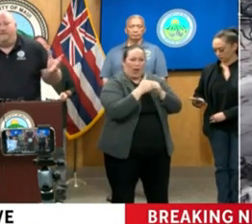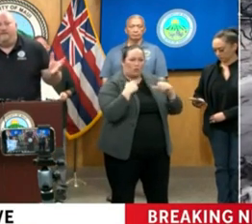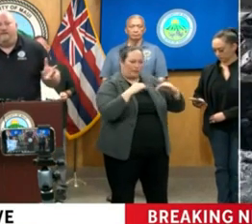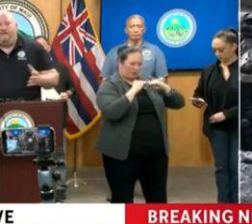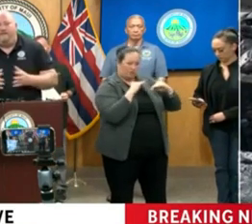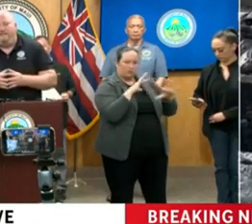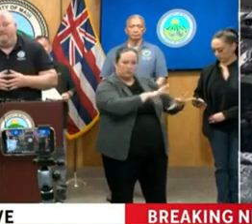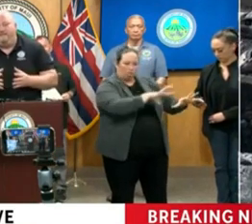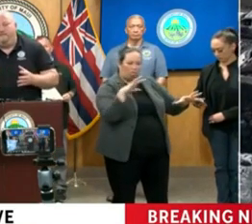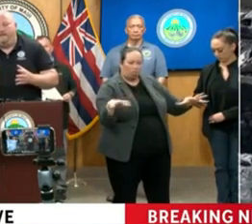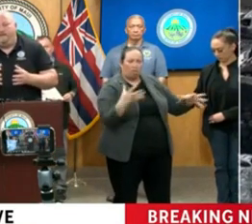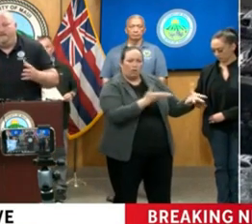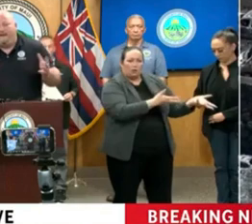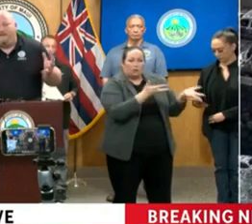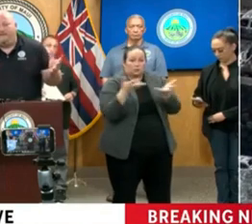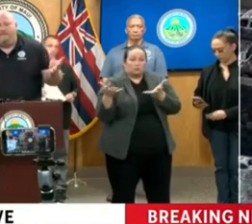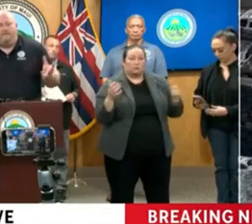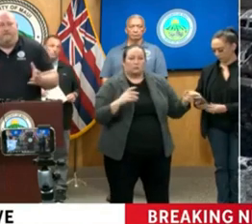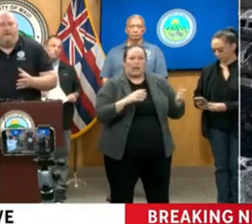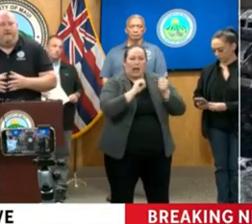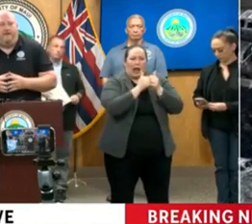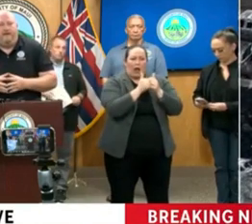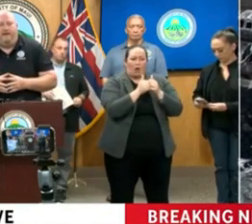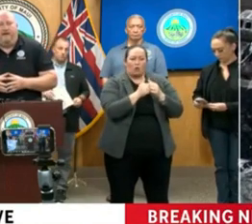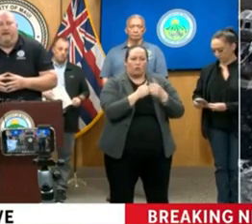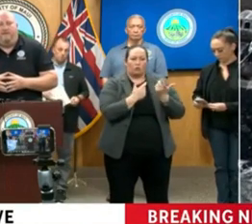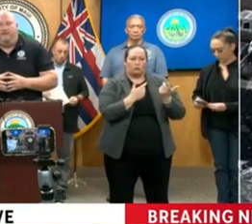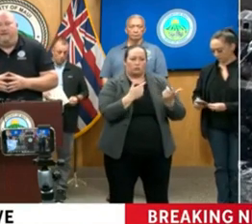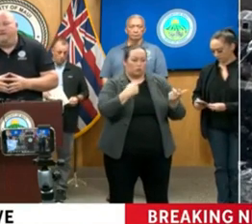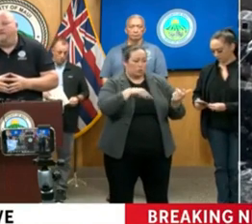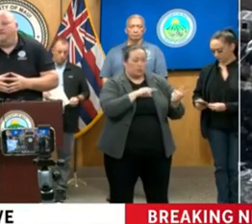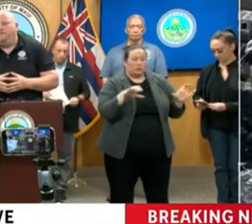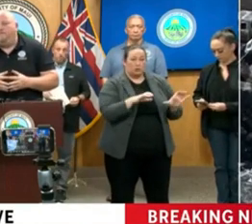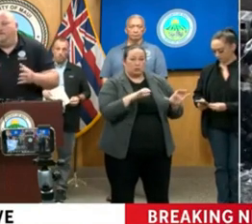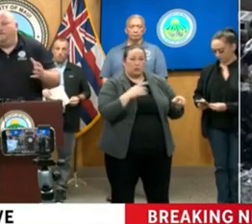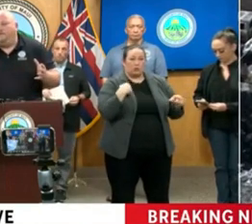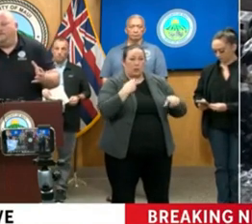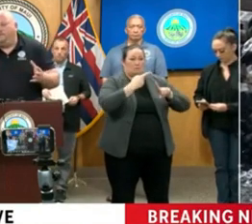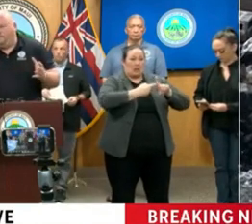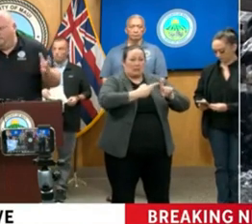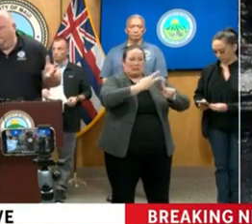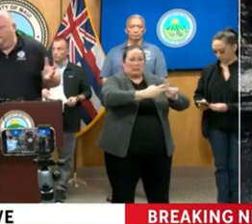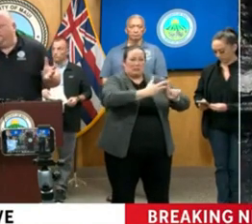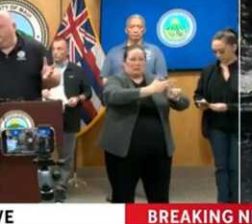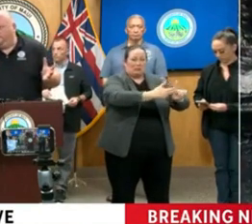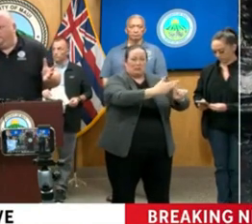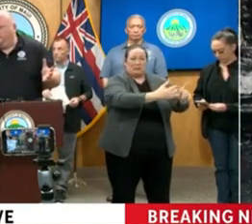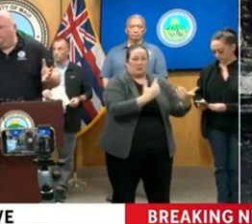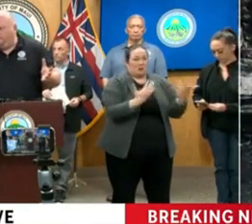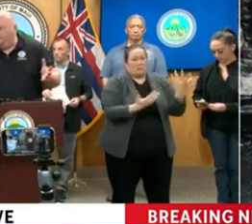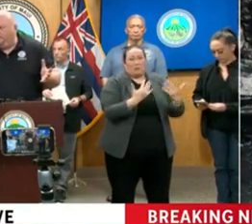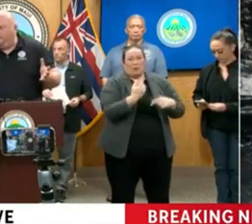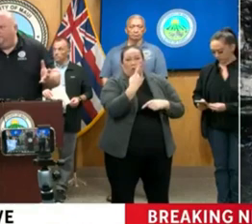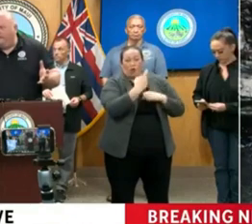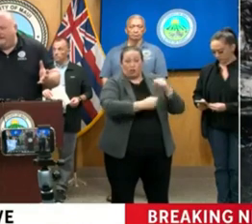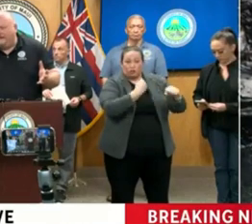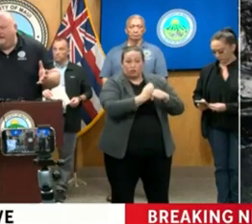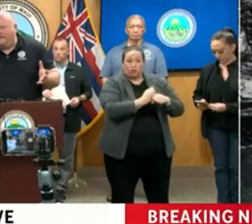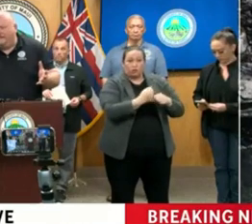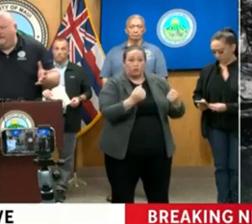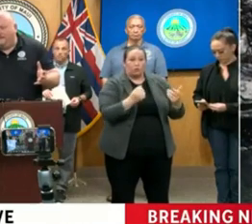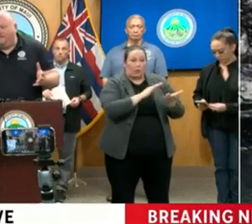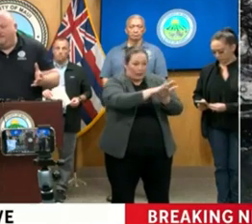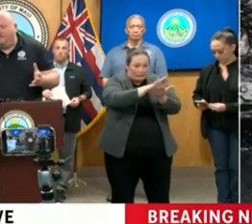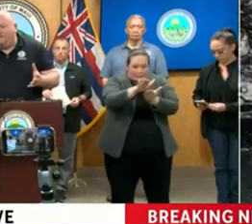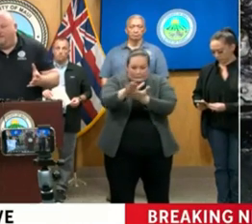structures on this magnitude destroyed, it's taken us months to a year to finish the debris mission, just to give you an